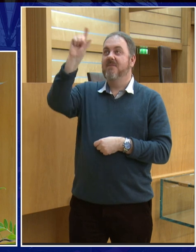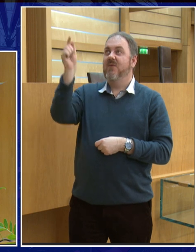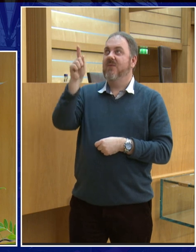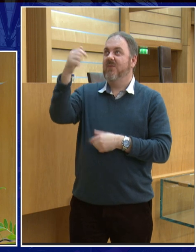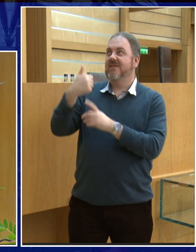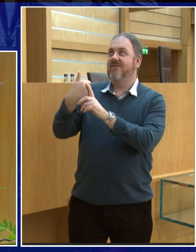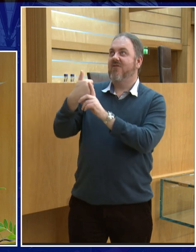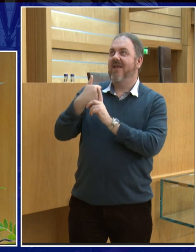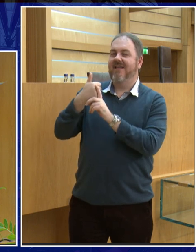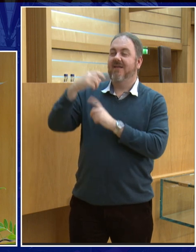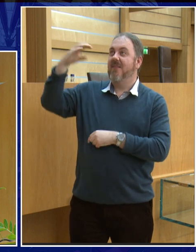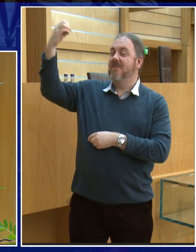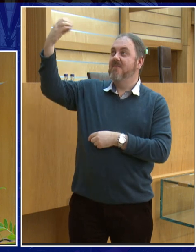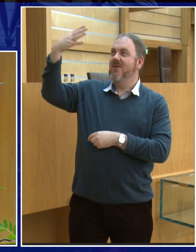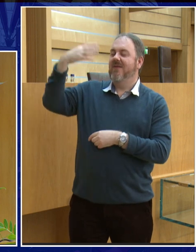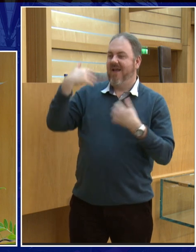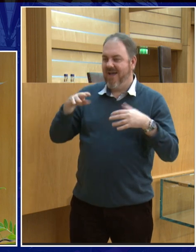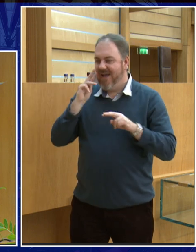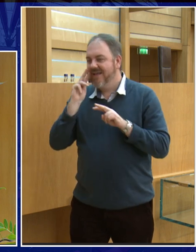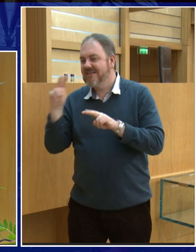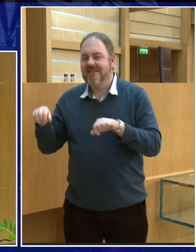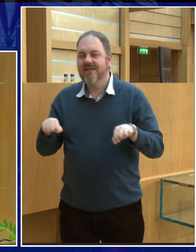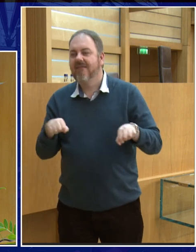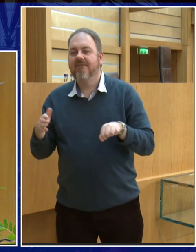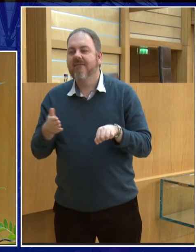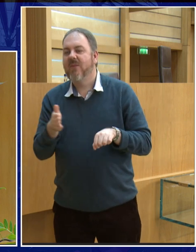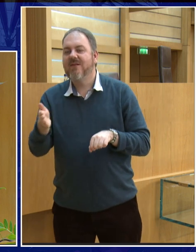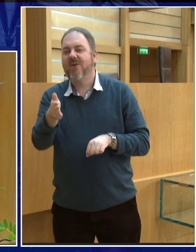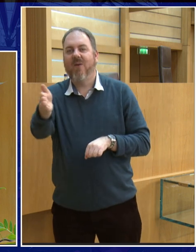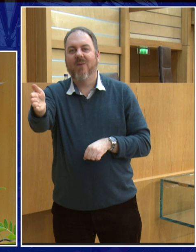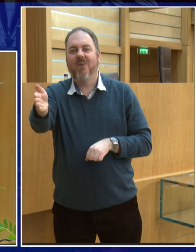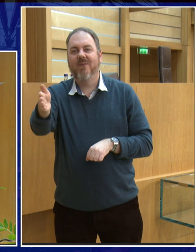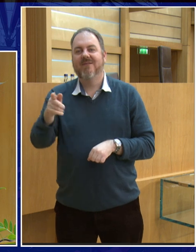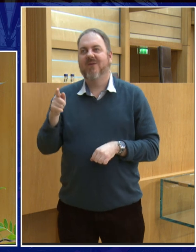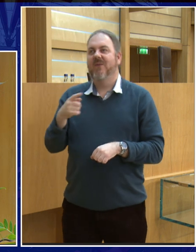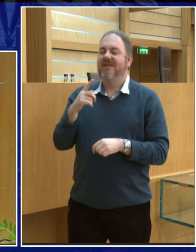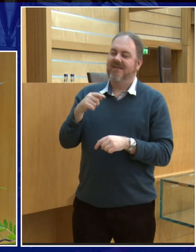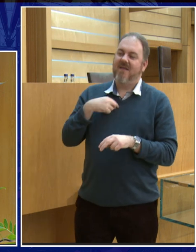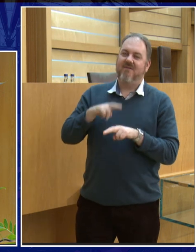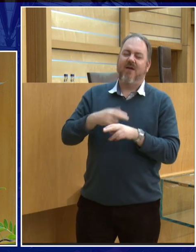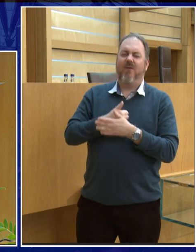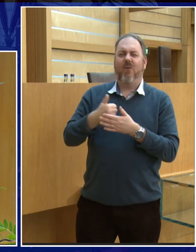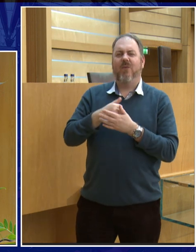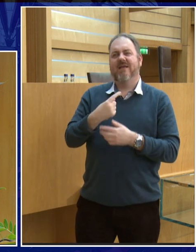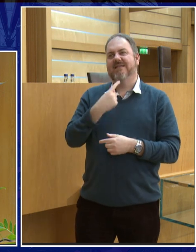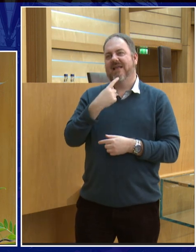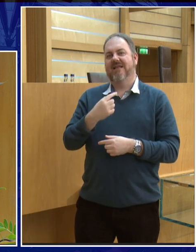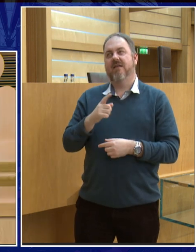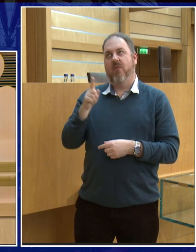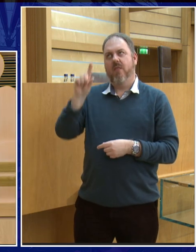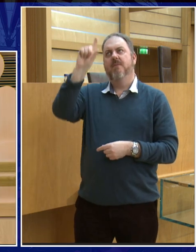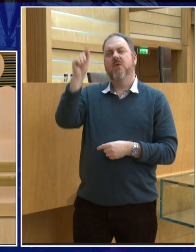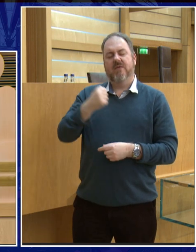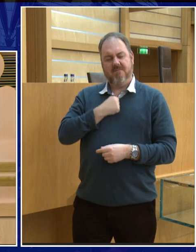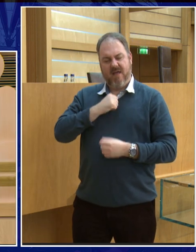Because when the moon was up, it had more light. And so he could see where he was going. So my father always told me that the moon was his friend. So I thought the moon must be my